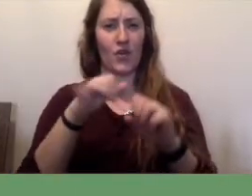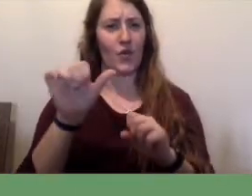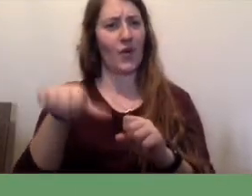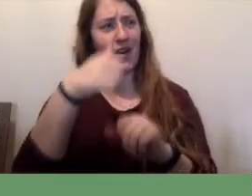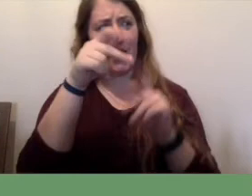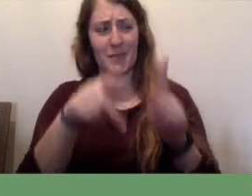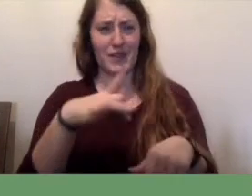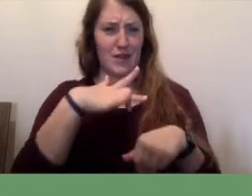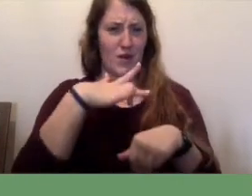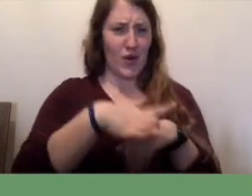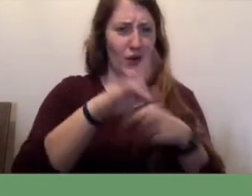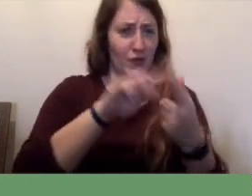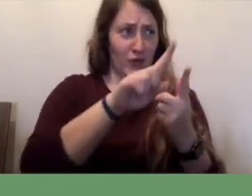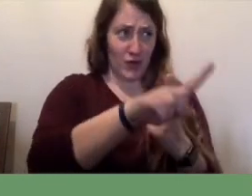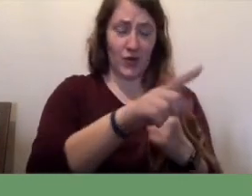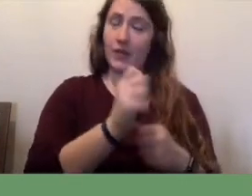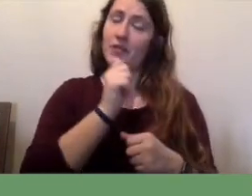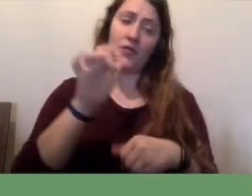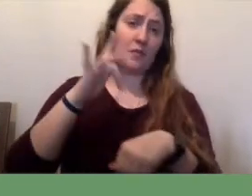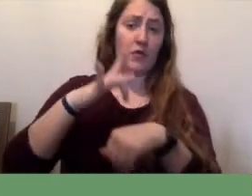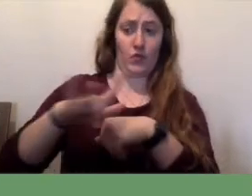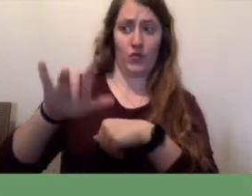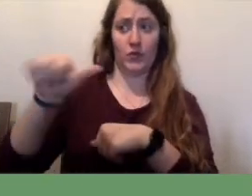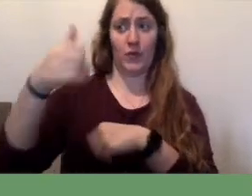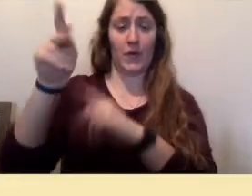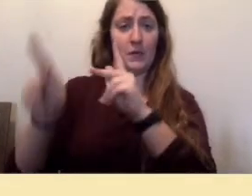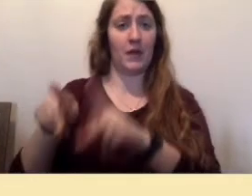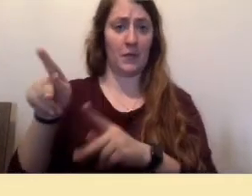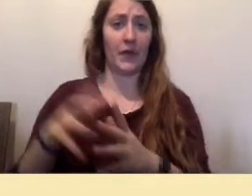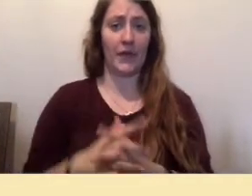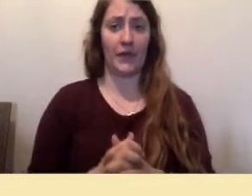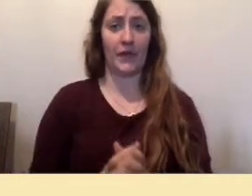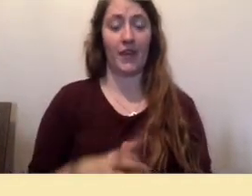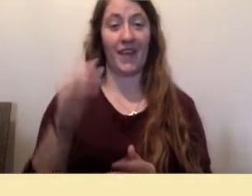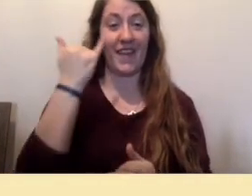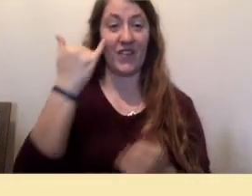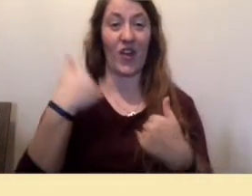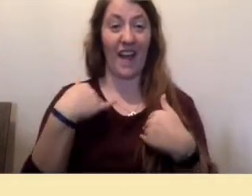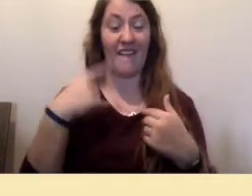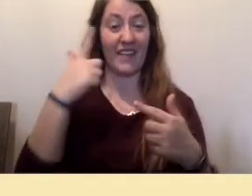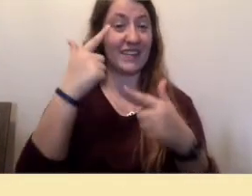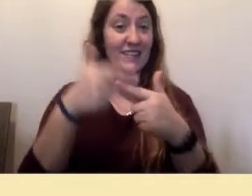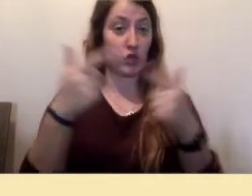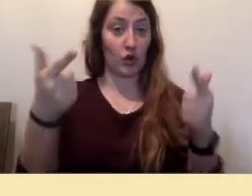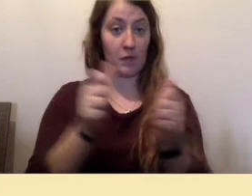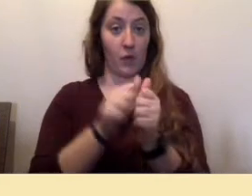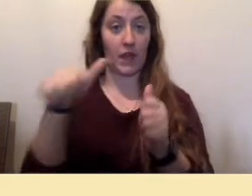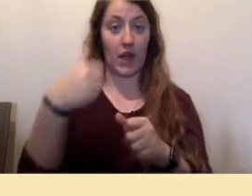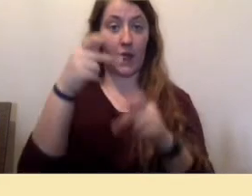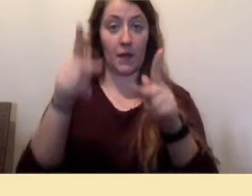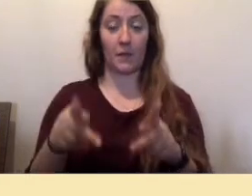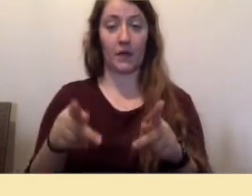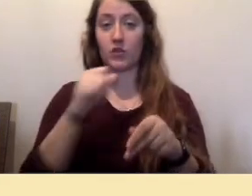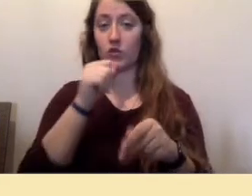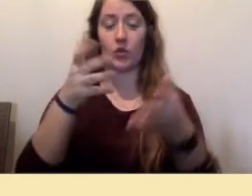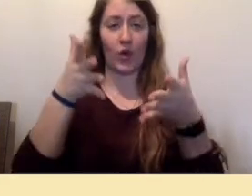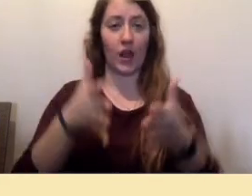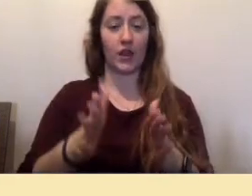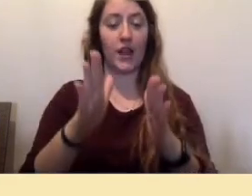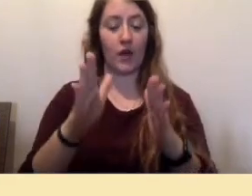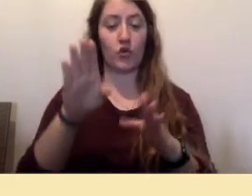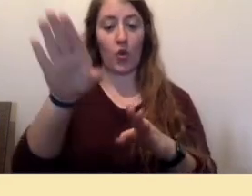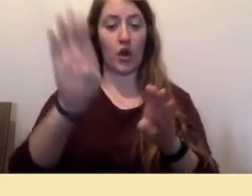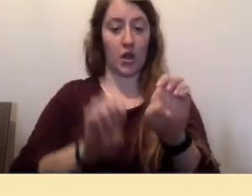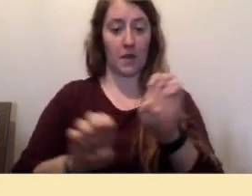to be rude to you, so don't be rude to anyone else. If you're having a disagreement with someone, don't let your emotions get away from you.